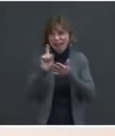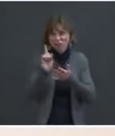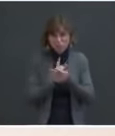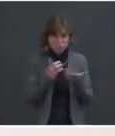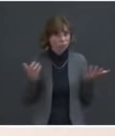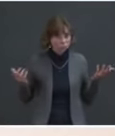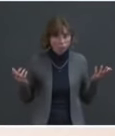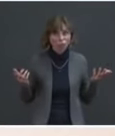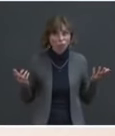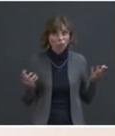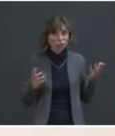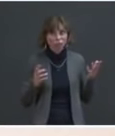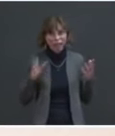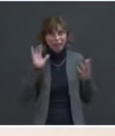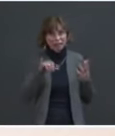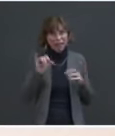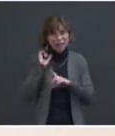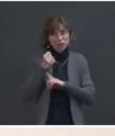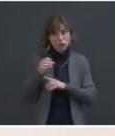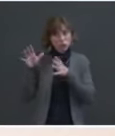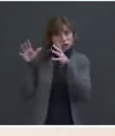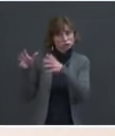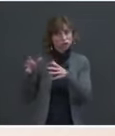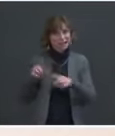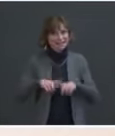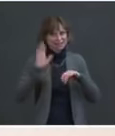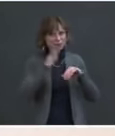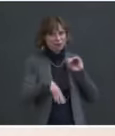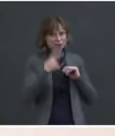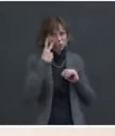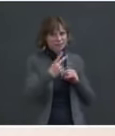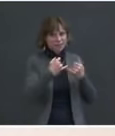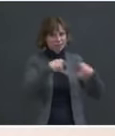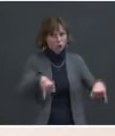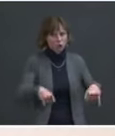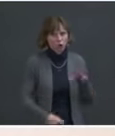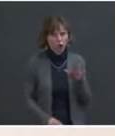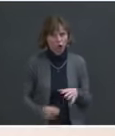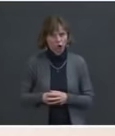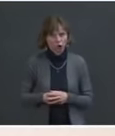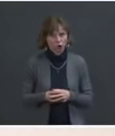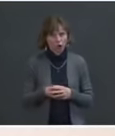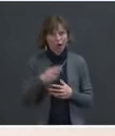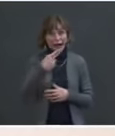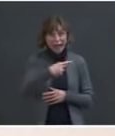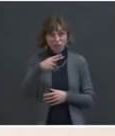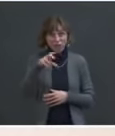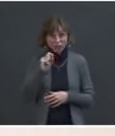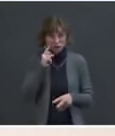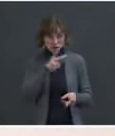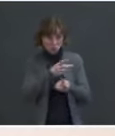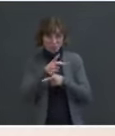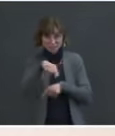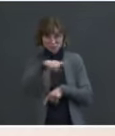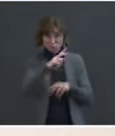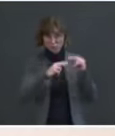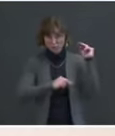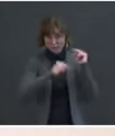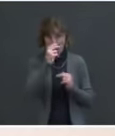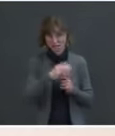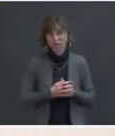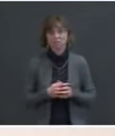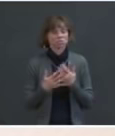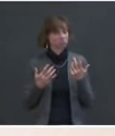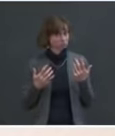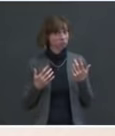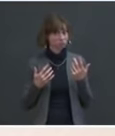That is a different circumstance than what we are seeing at the border. And the HHS oversees these facilities, right? They're working with,